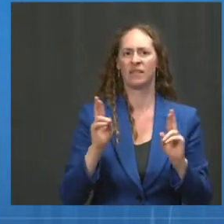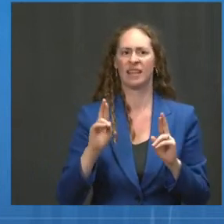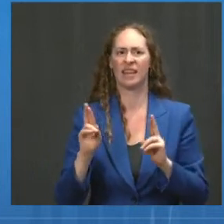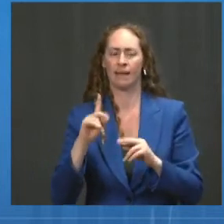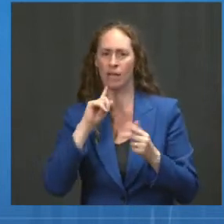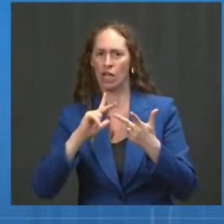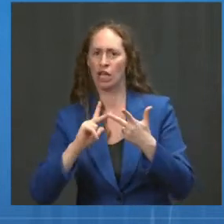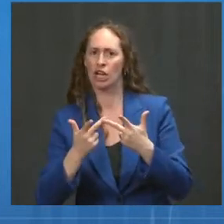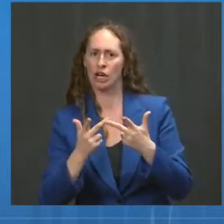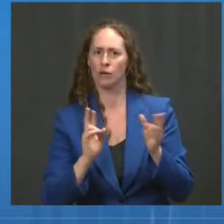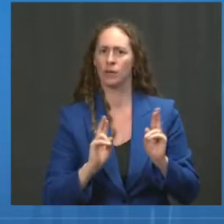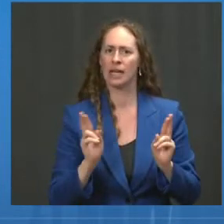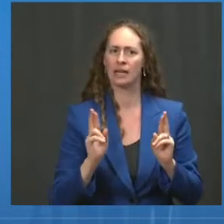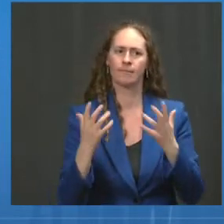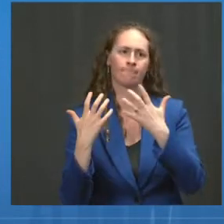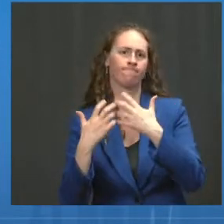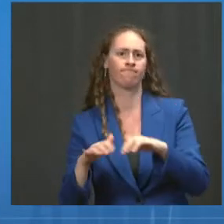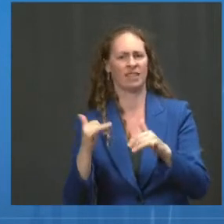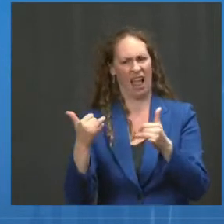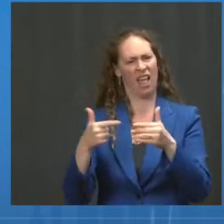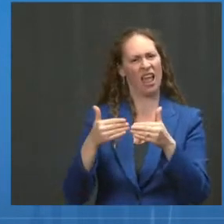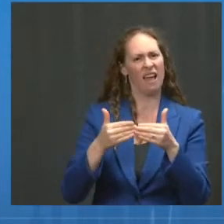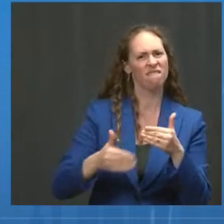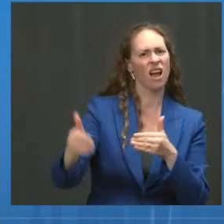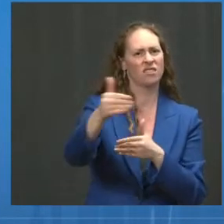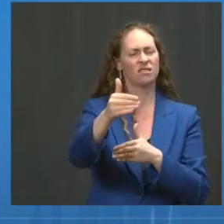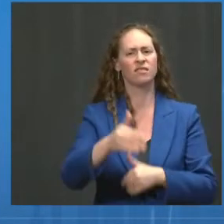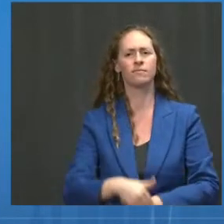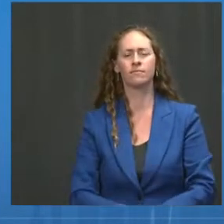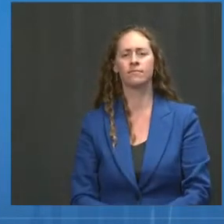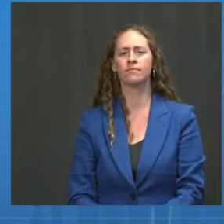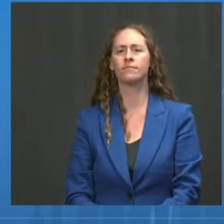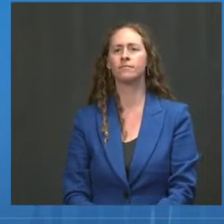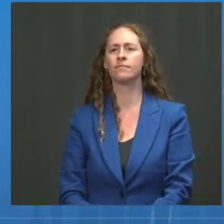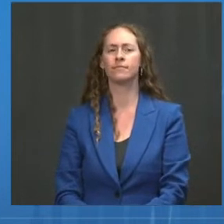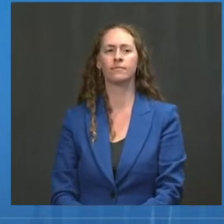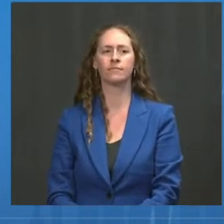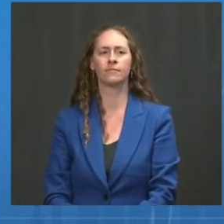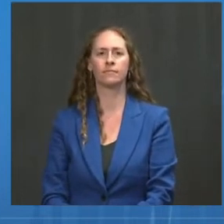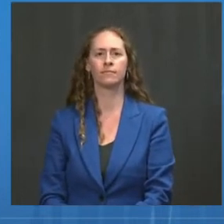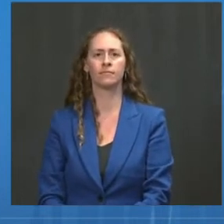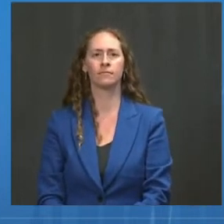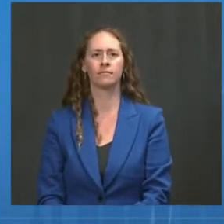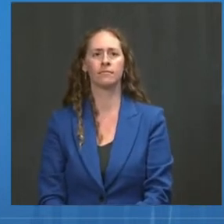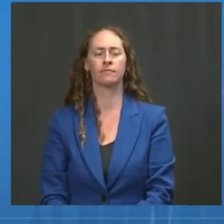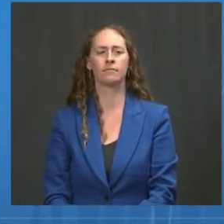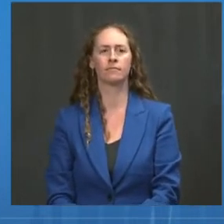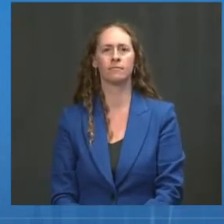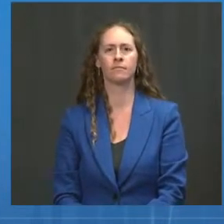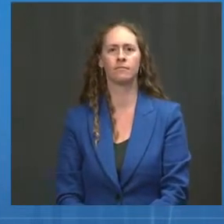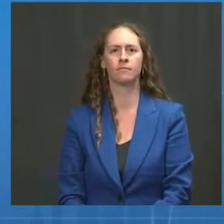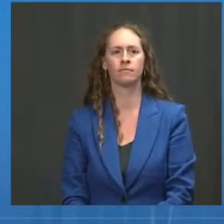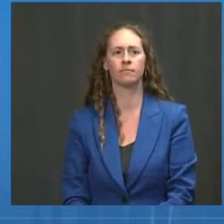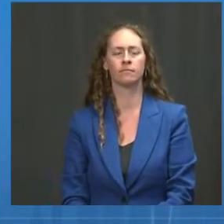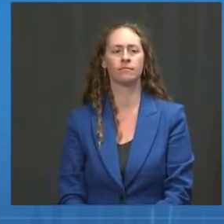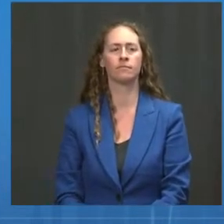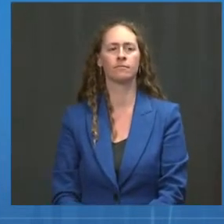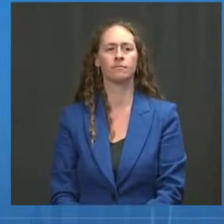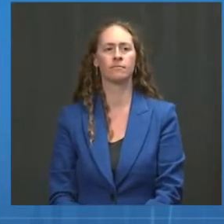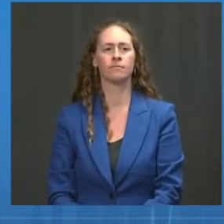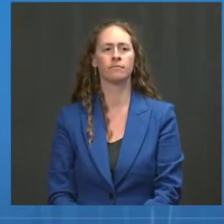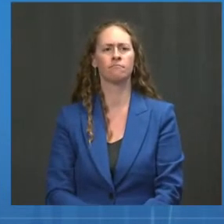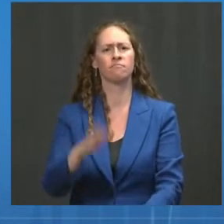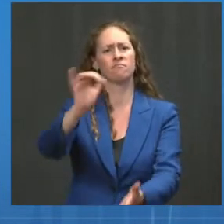this plan in advance today. Maybe I'll just add that we are very much following what ACIP provided